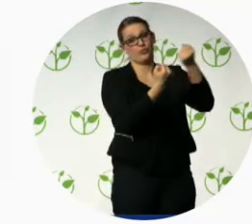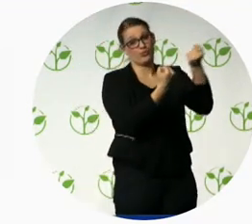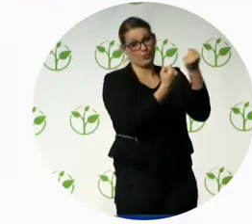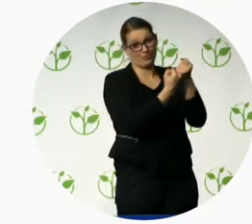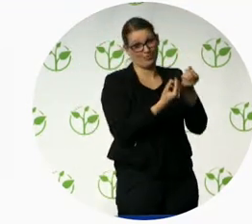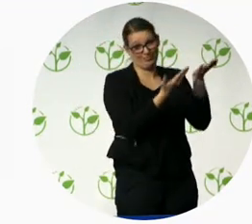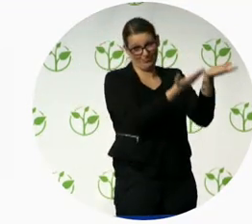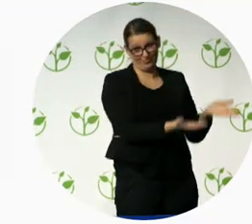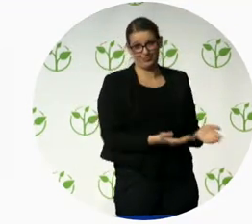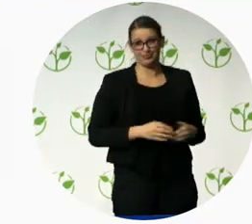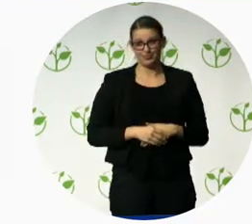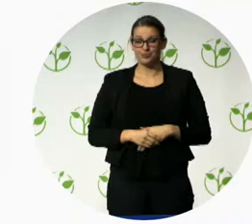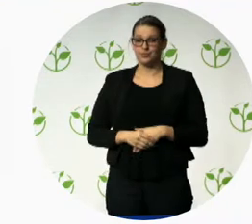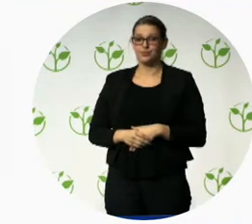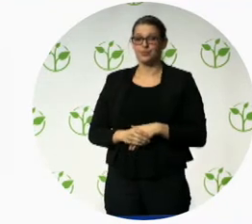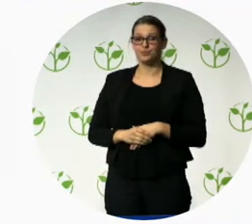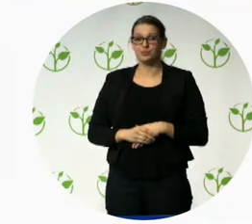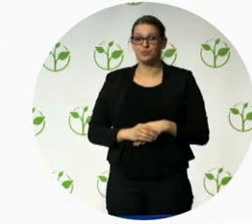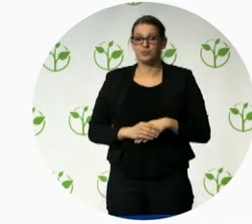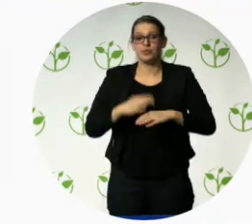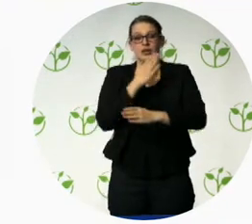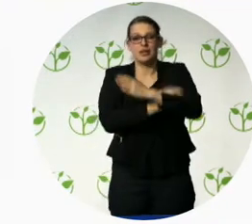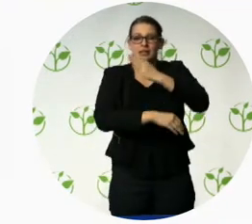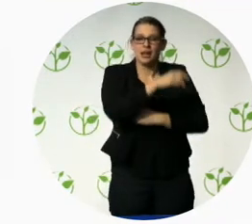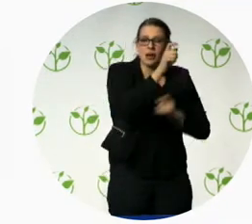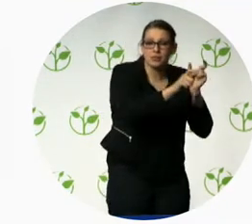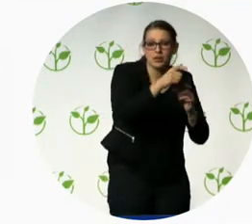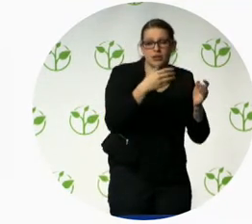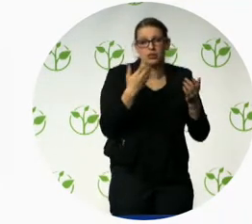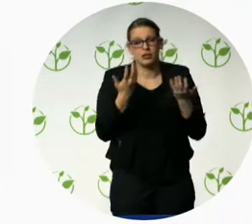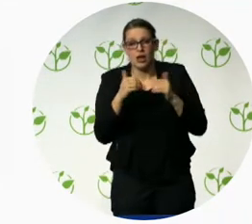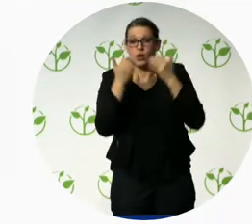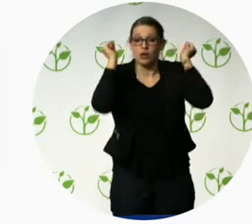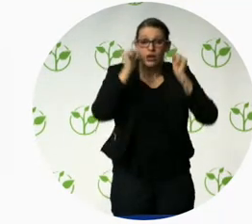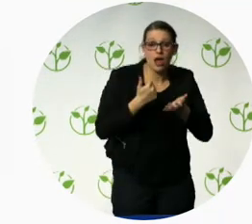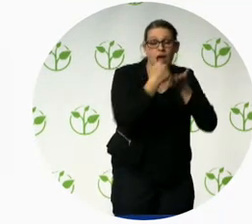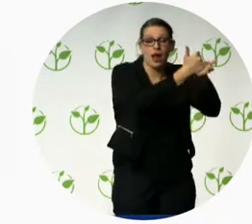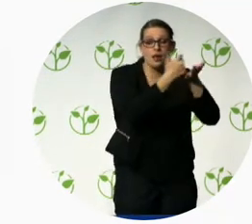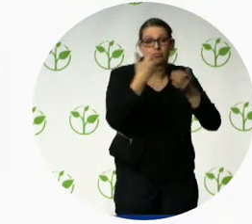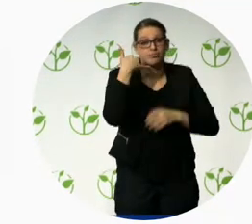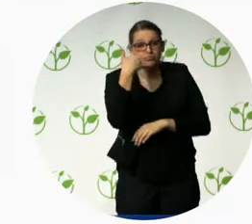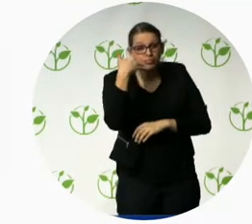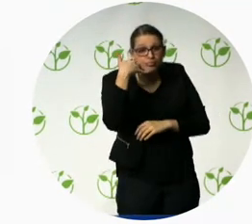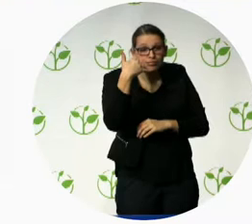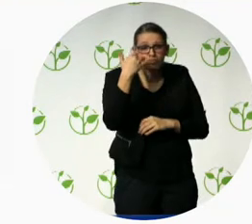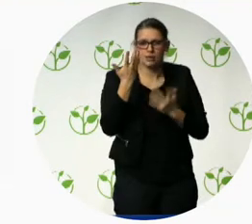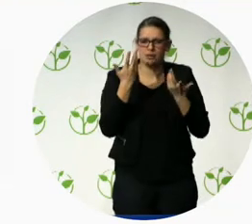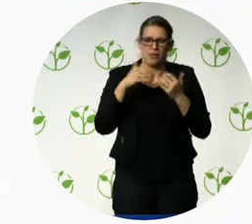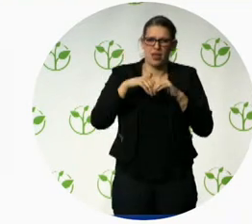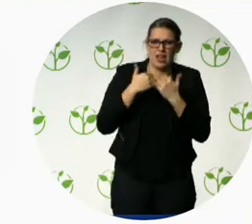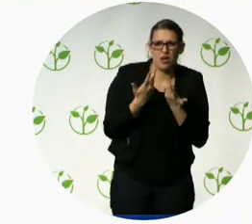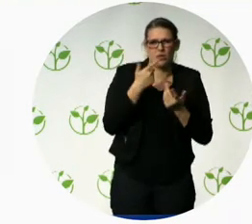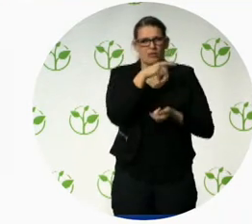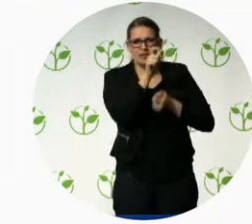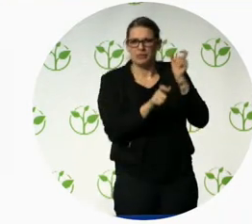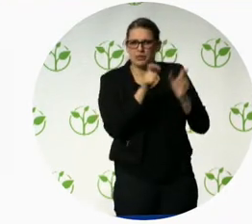businesses and schools and organizations around the world, it's not that people don't want to do the right thing. They just feel ignorant and embarrassed that they don't know. So, they need